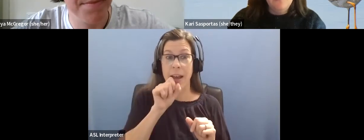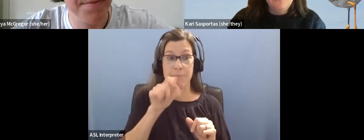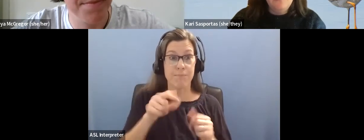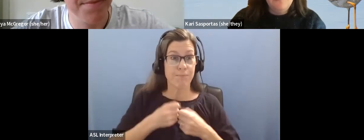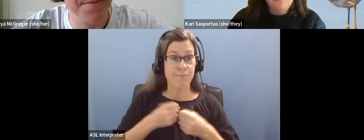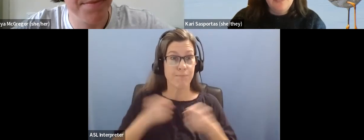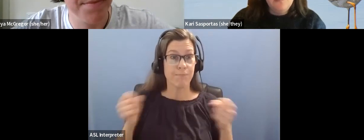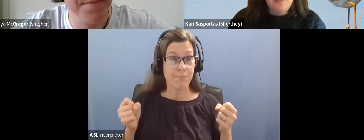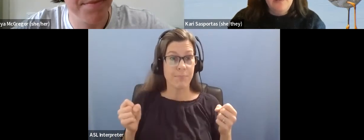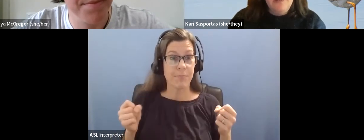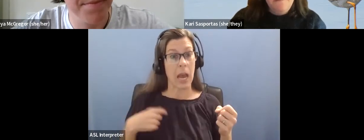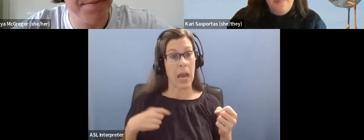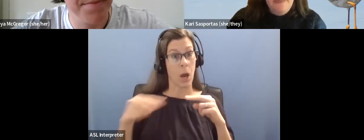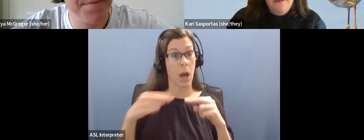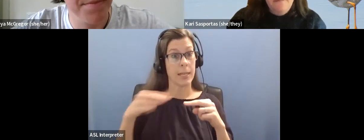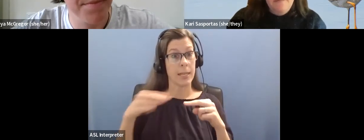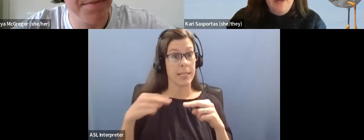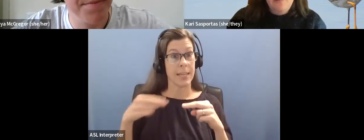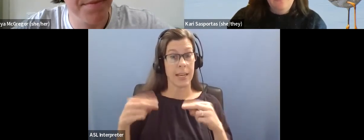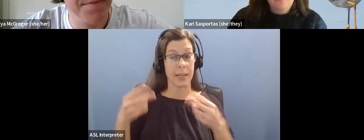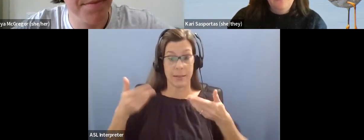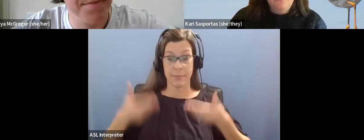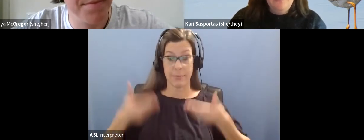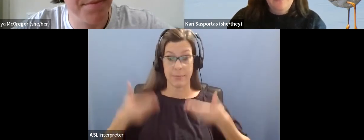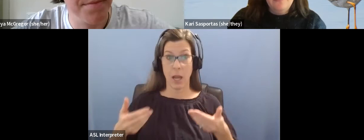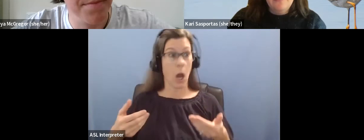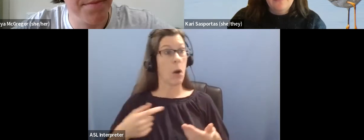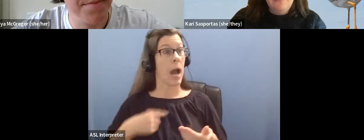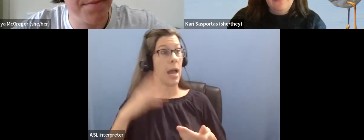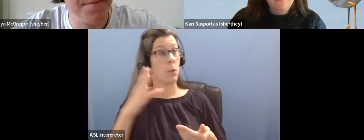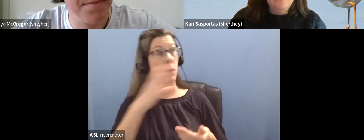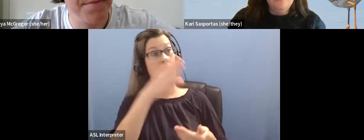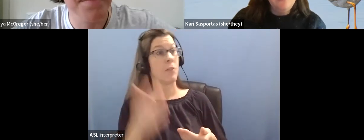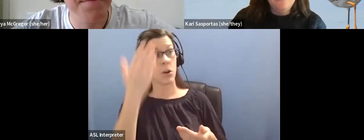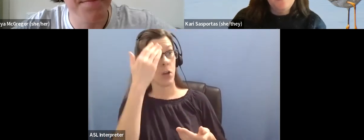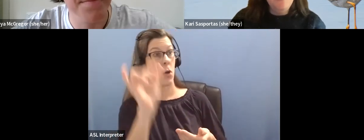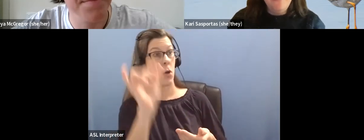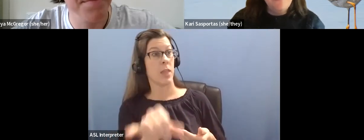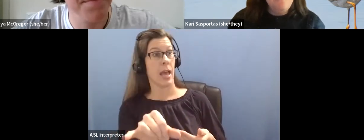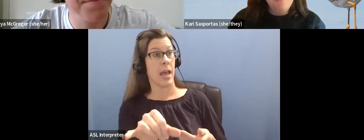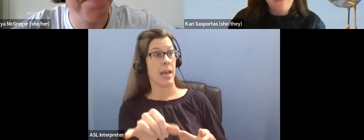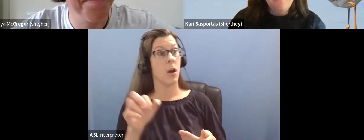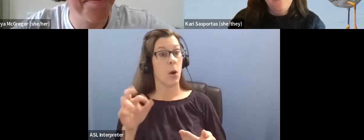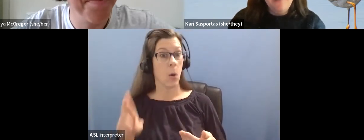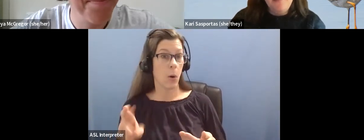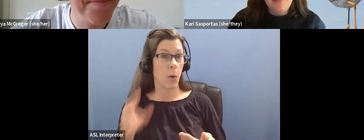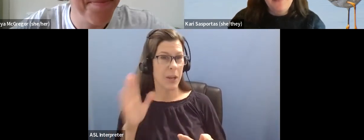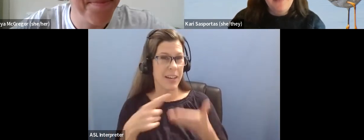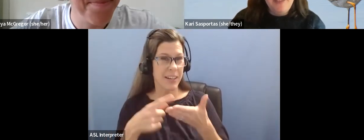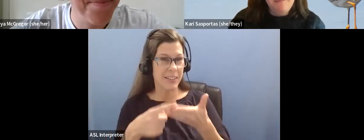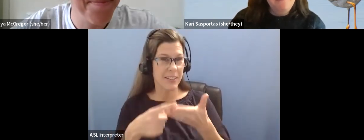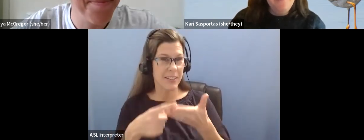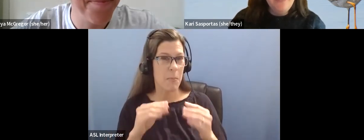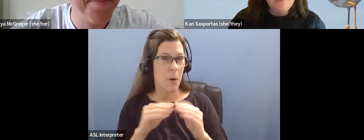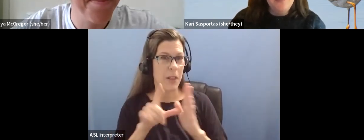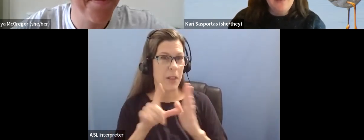spectrum and someone says, well, um, I wouldn't have known, or we'll get to this a bit later. I mean, we have a couple of